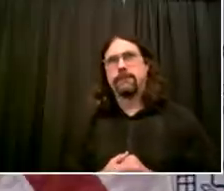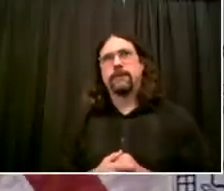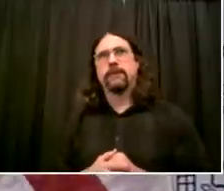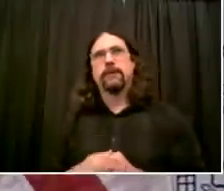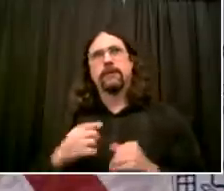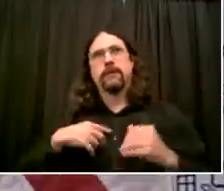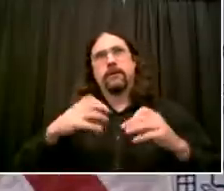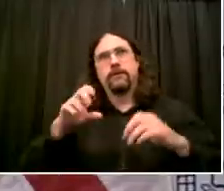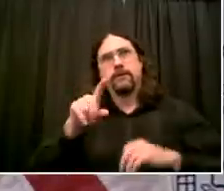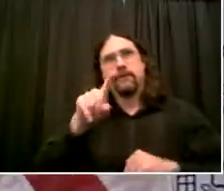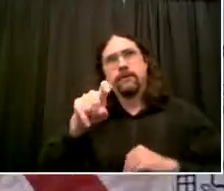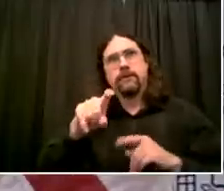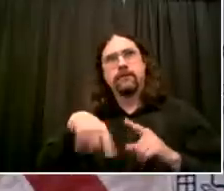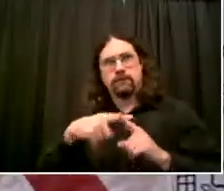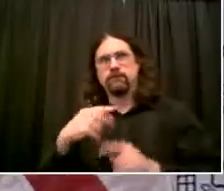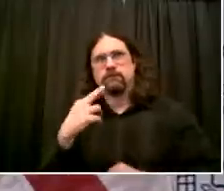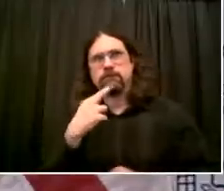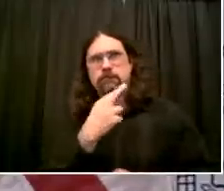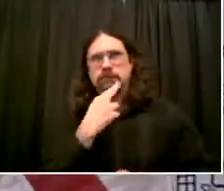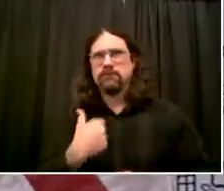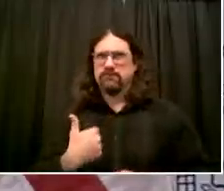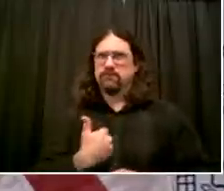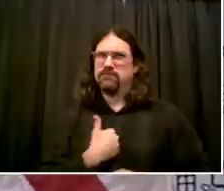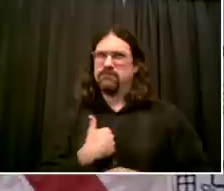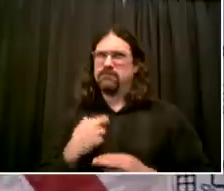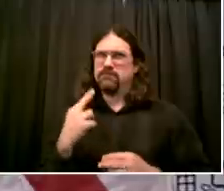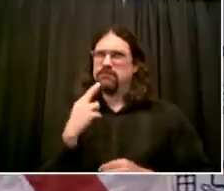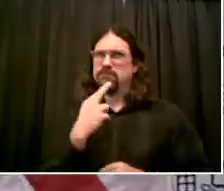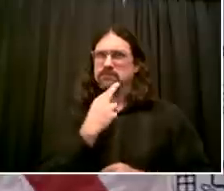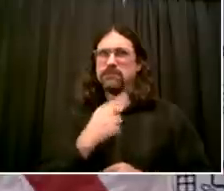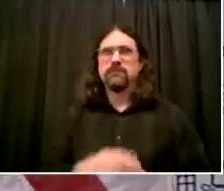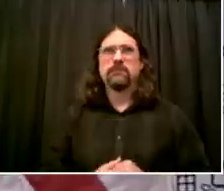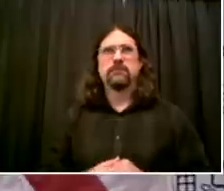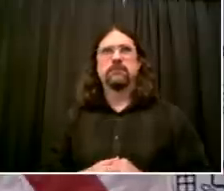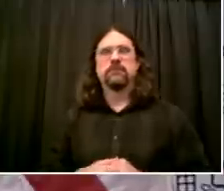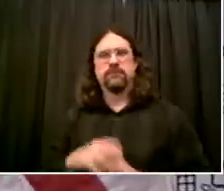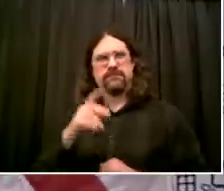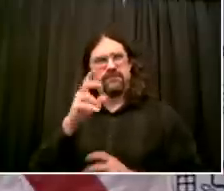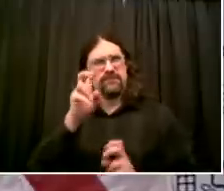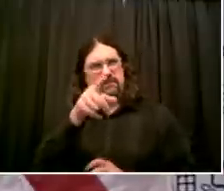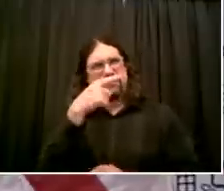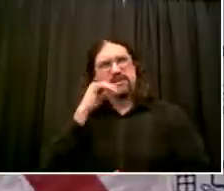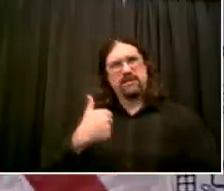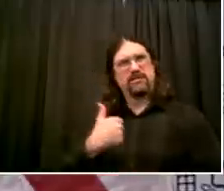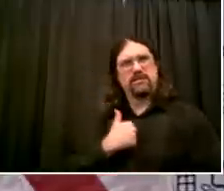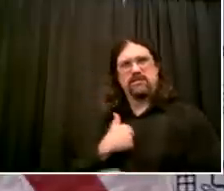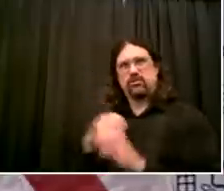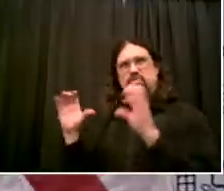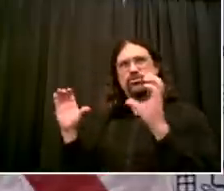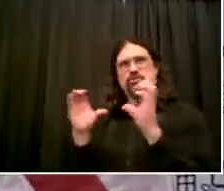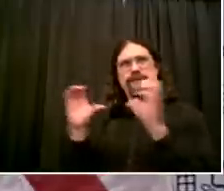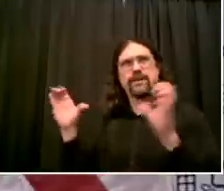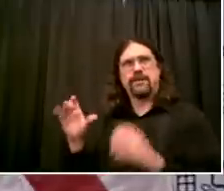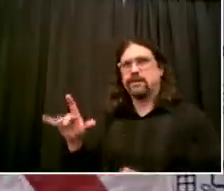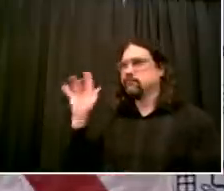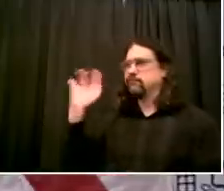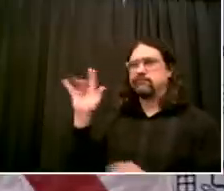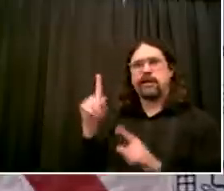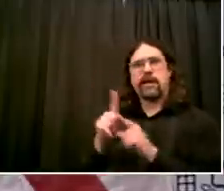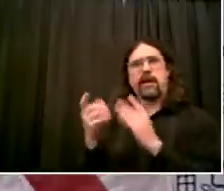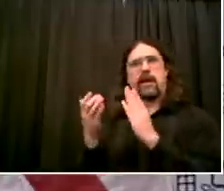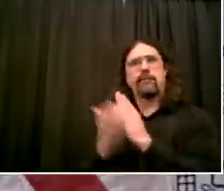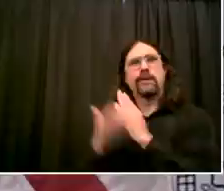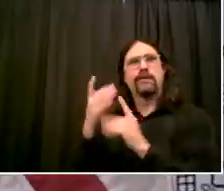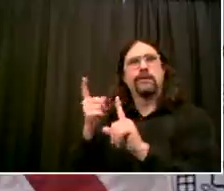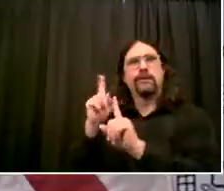potentially thousands of restaurants will get approved to serve people outdoor. But on the other hand, there's a finite amount of sidewalk